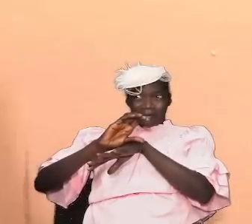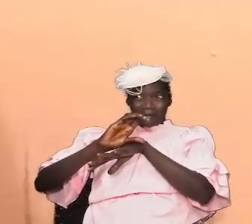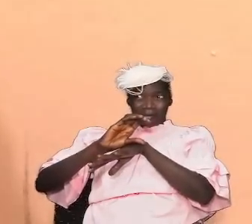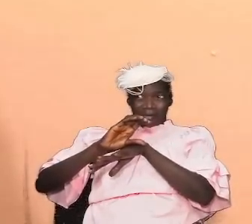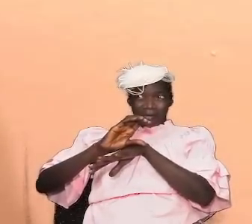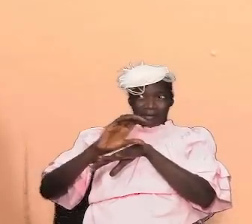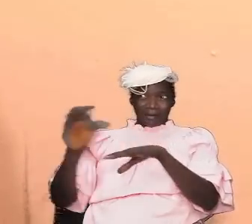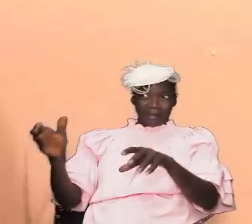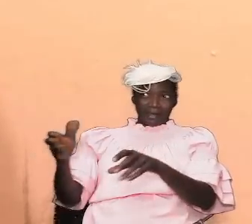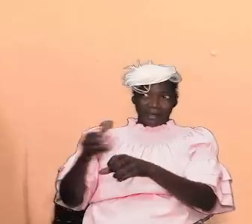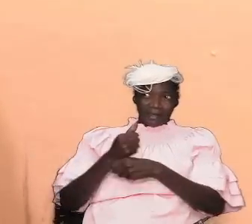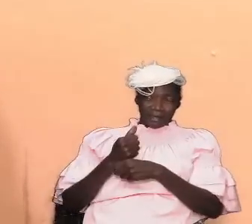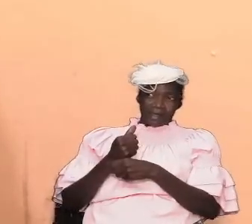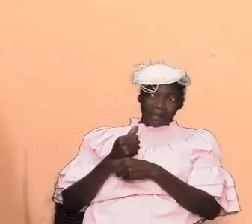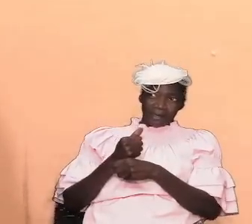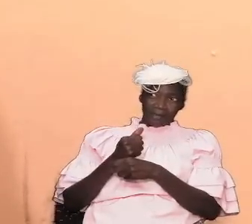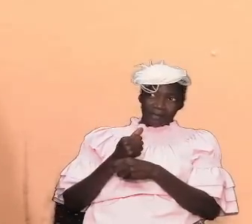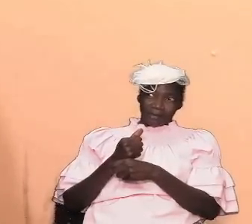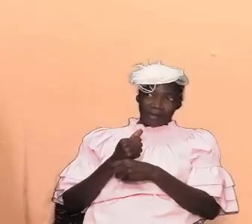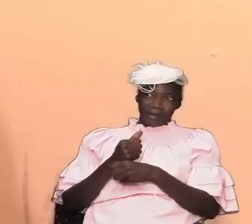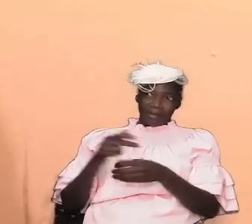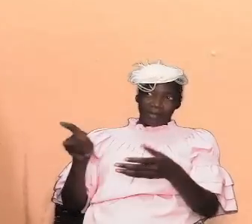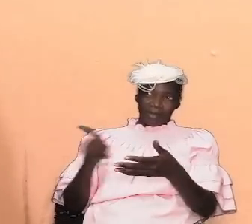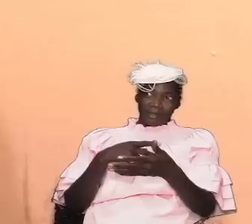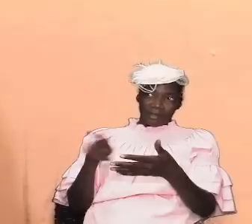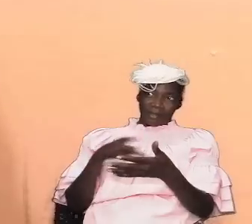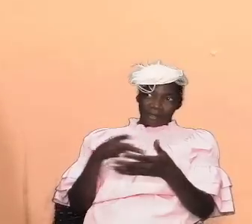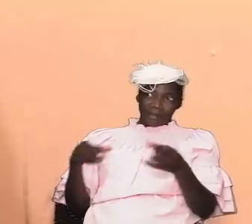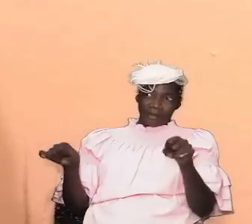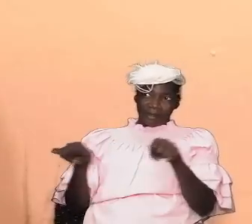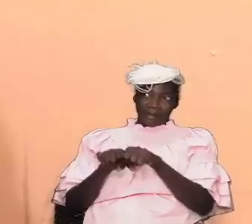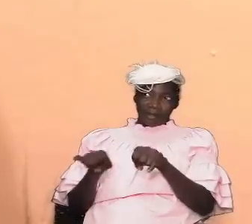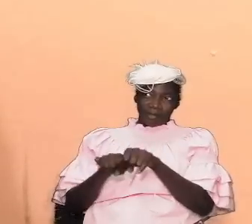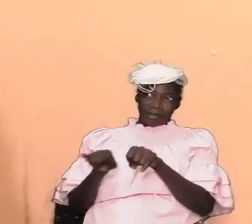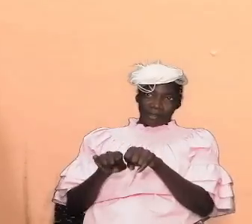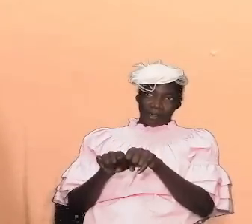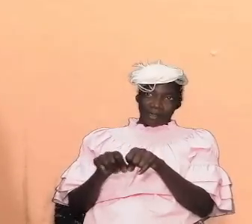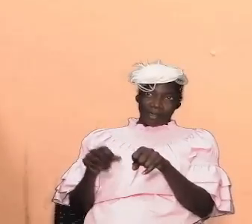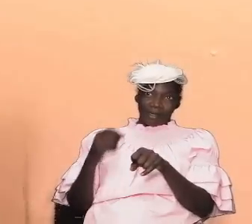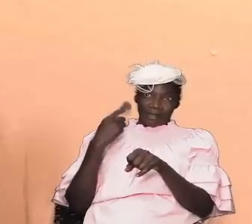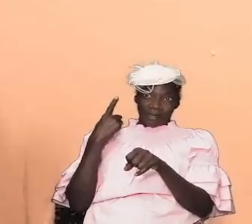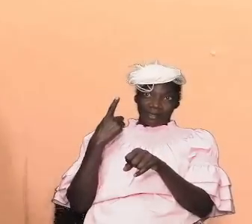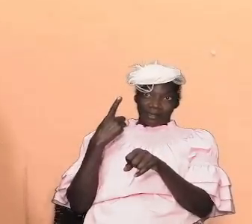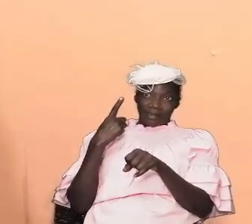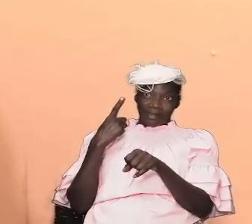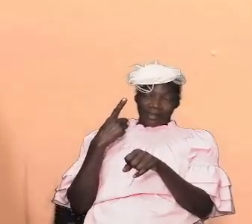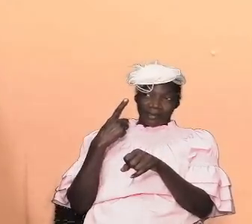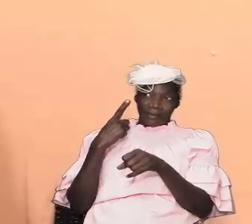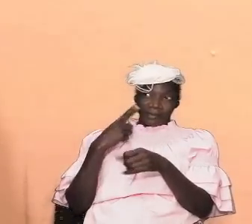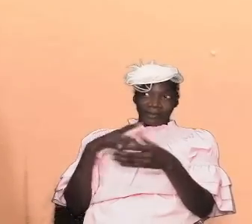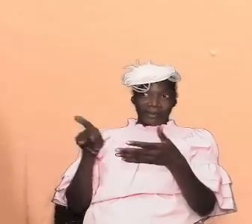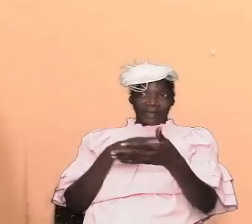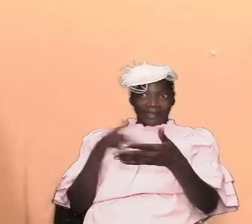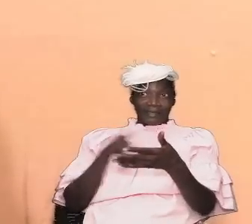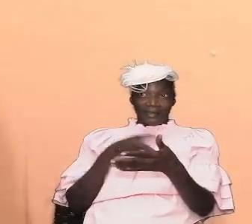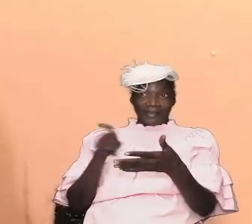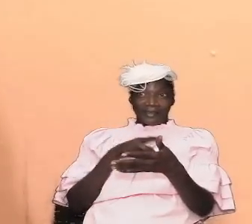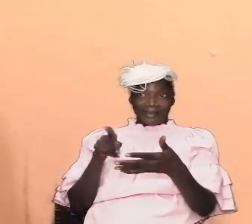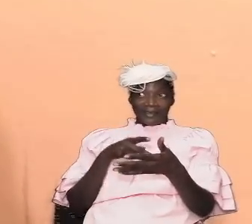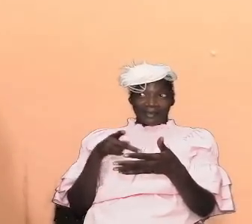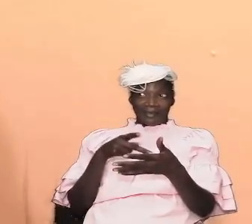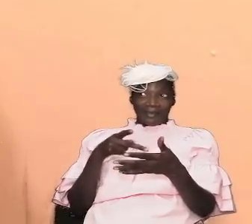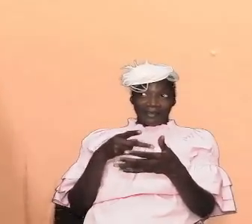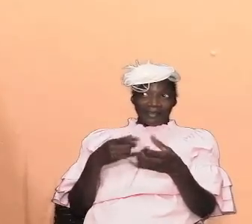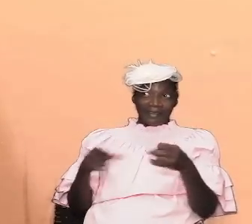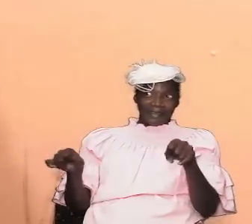take it from the book of psalm uh it is important that we understand that the psalms play a very important